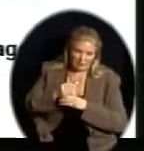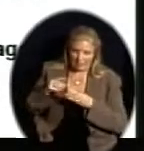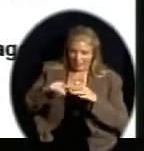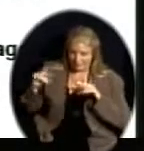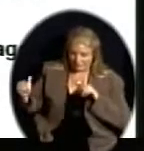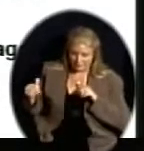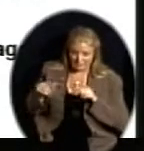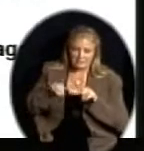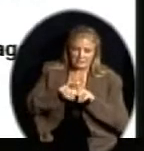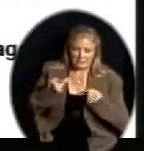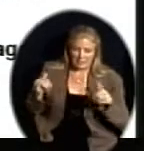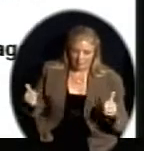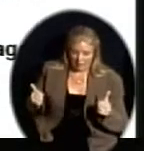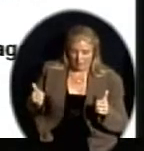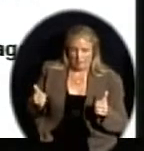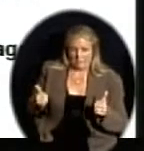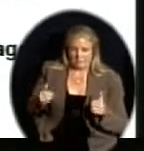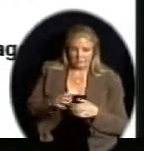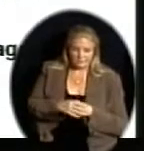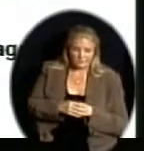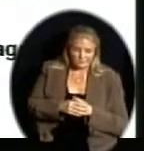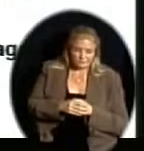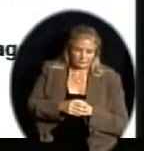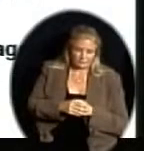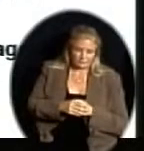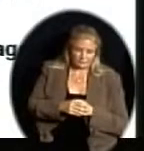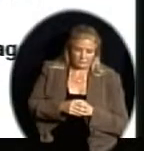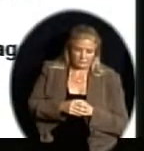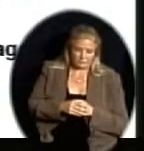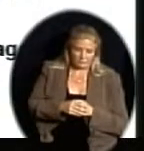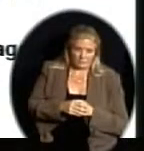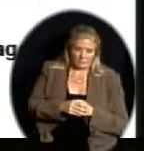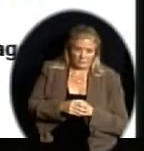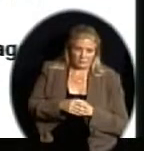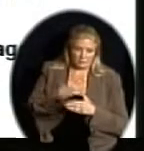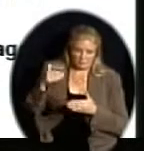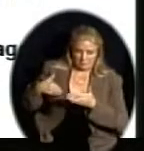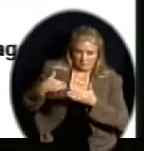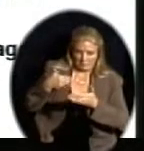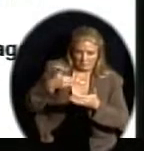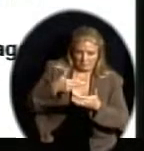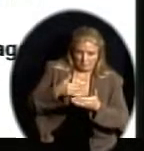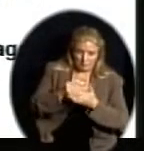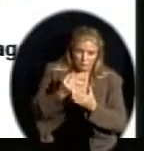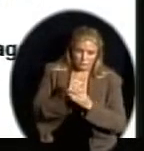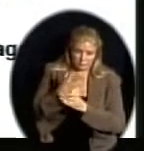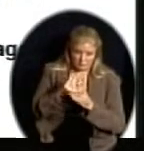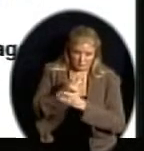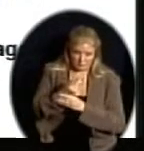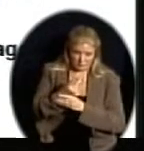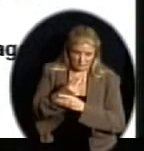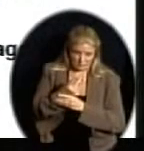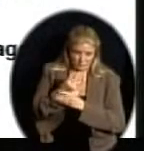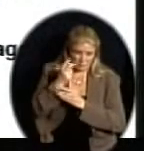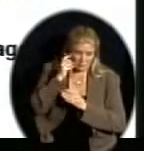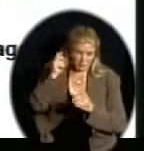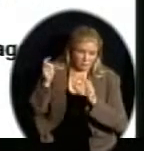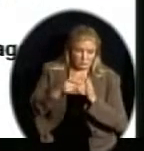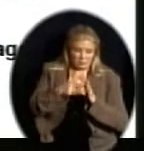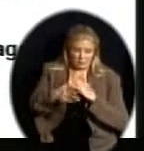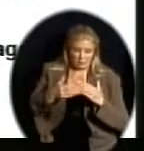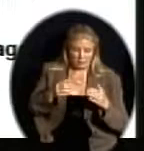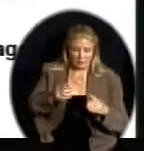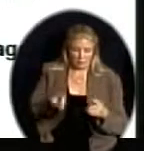and an elective class. By spring, we were able to assess that Carolina had improved in her English just as we